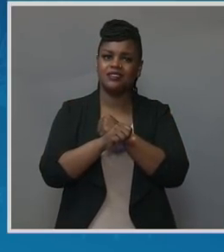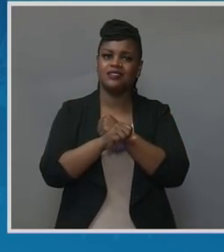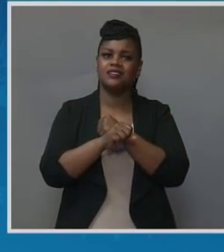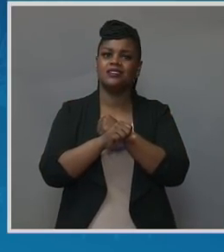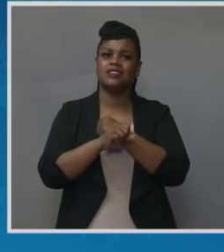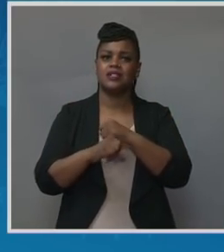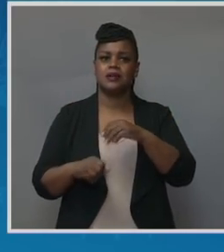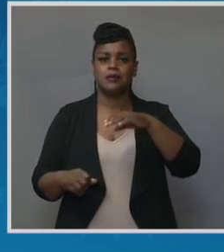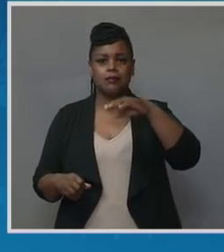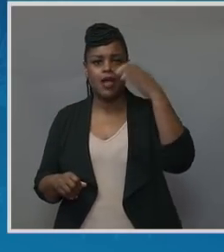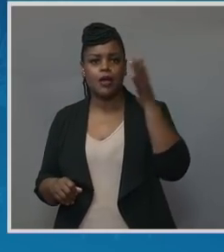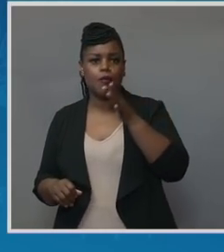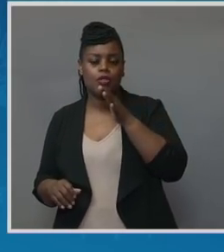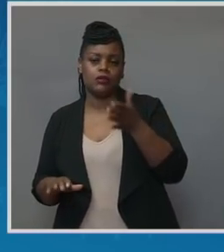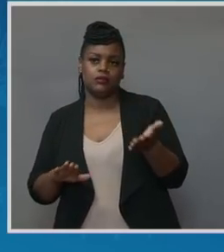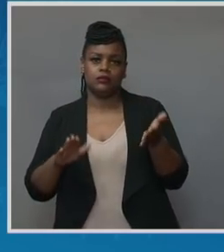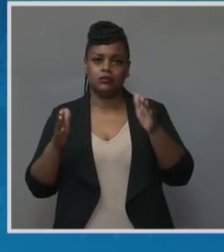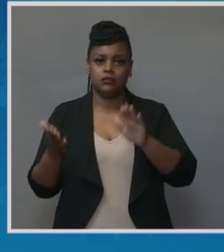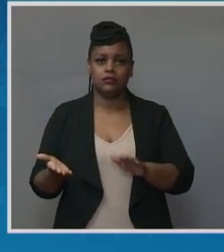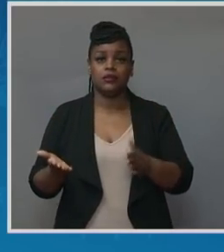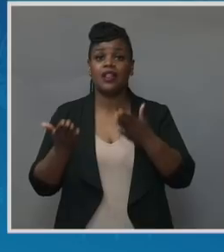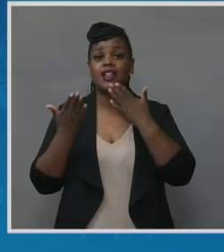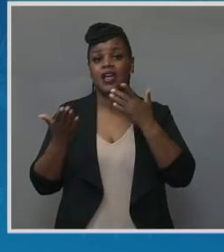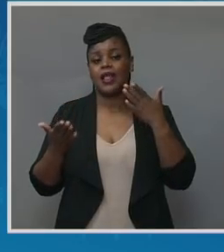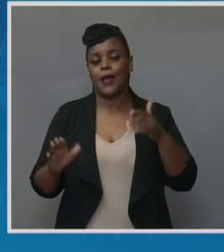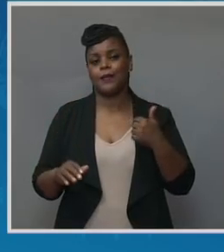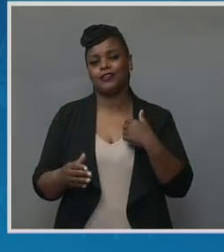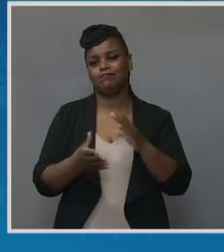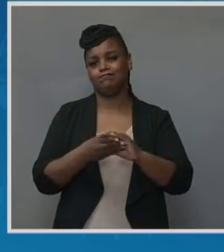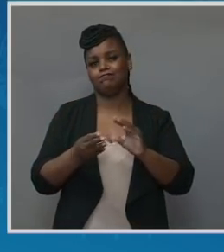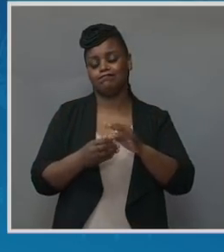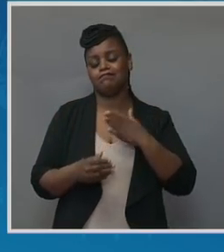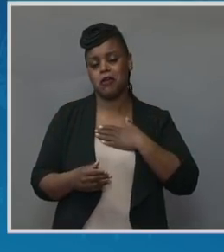you for letting me share Kennedy's story. Thank you.